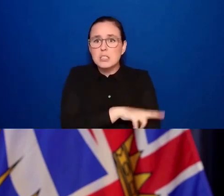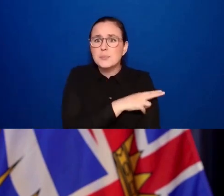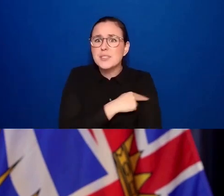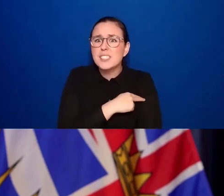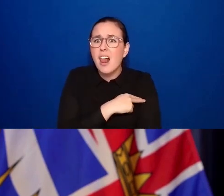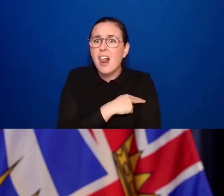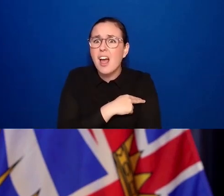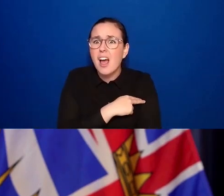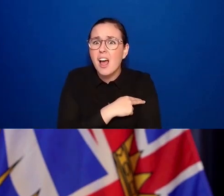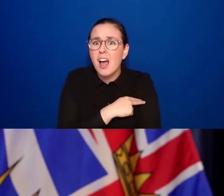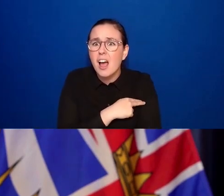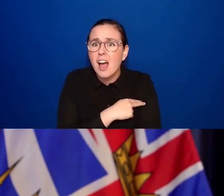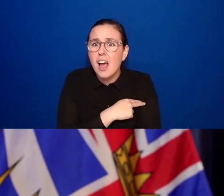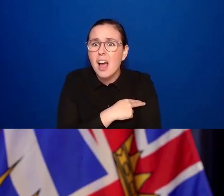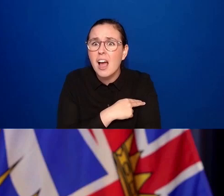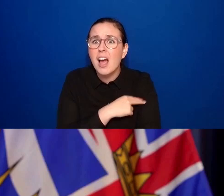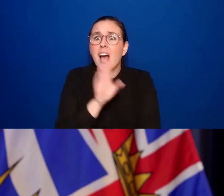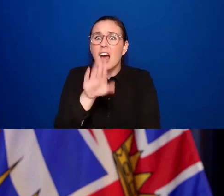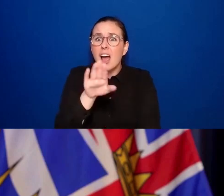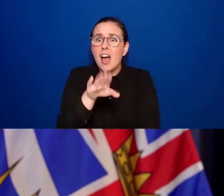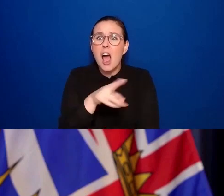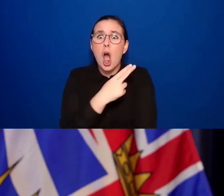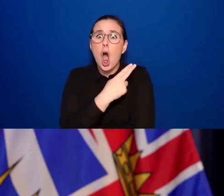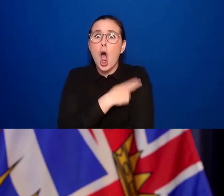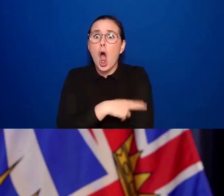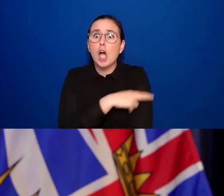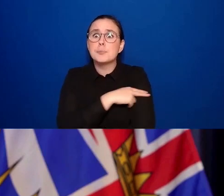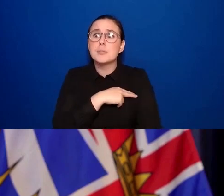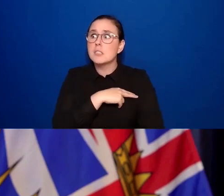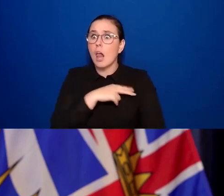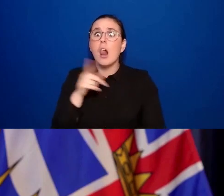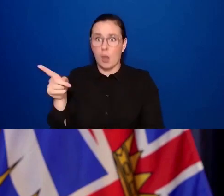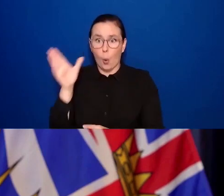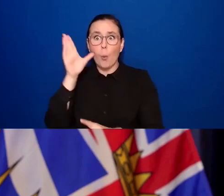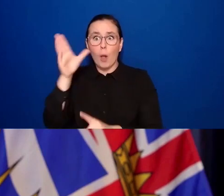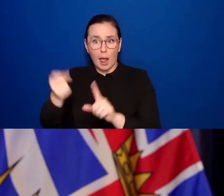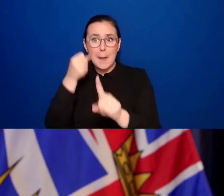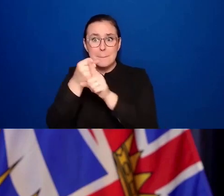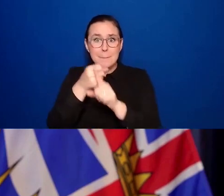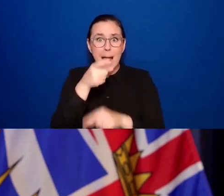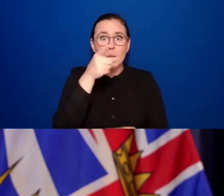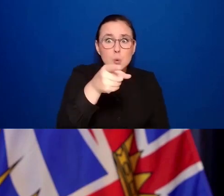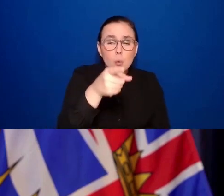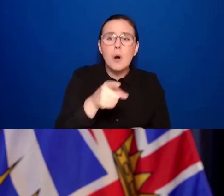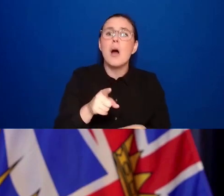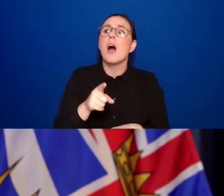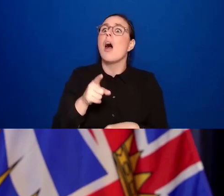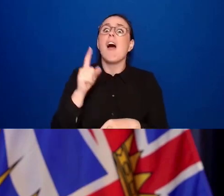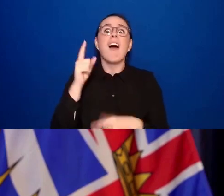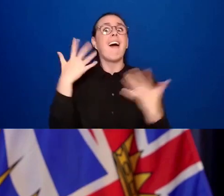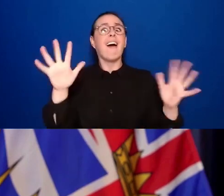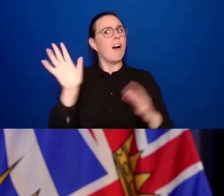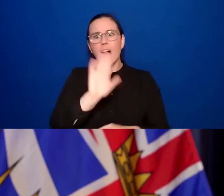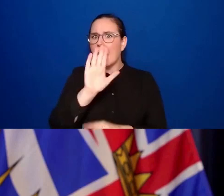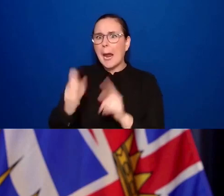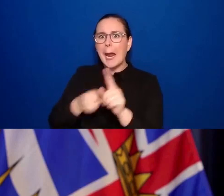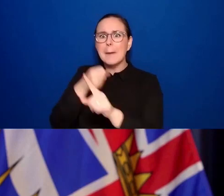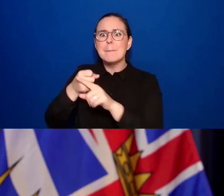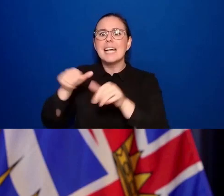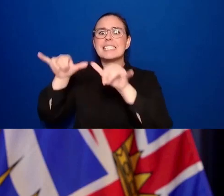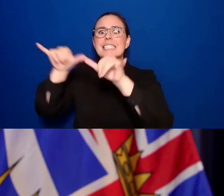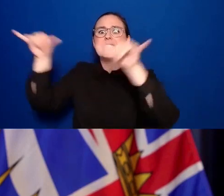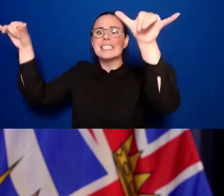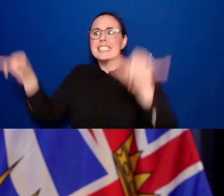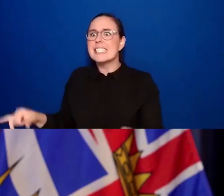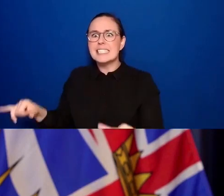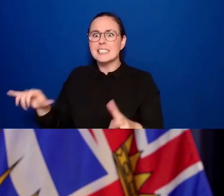and the significance of that, both for our health care system but for you as an individual, I think the case is so profoundly strong right